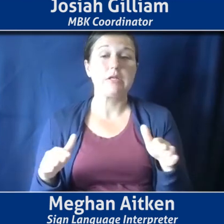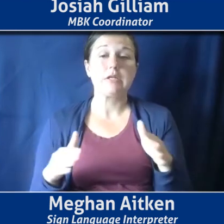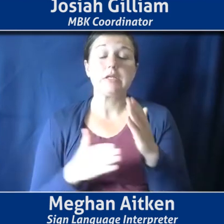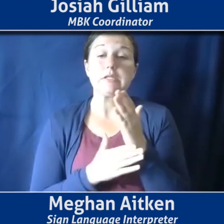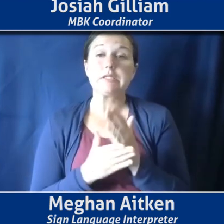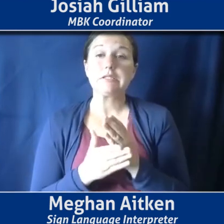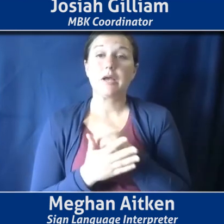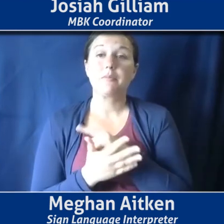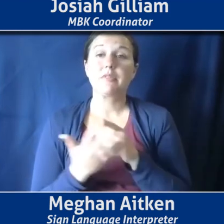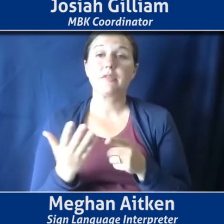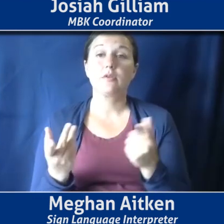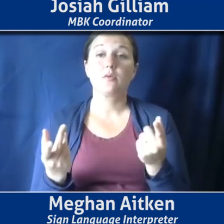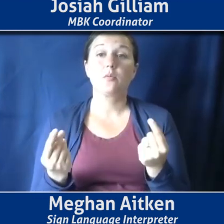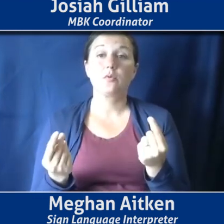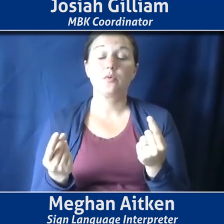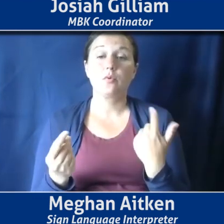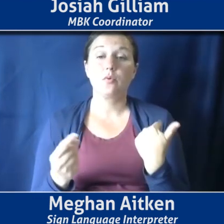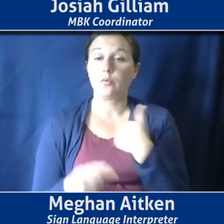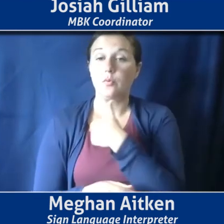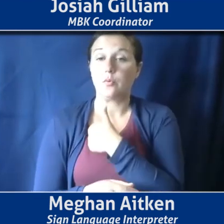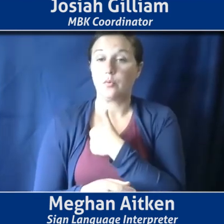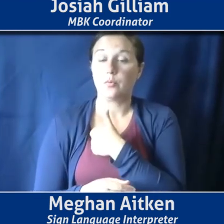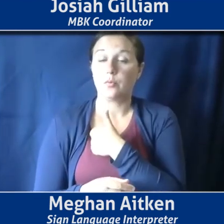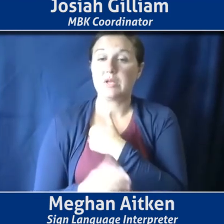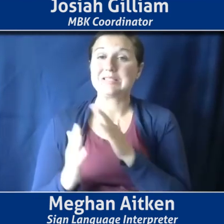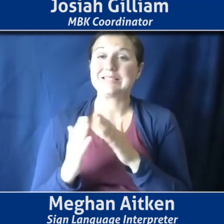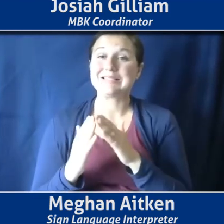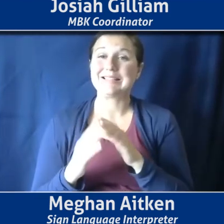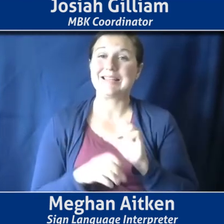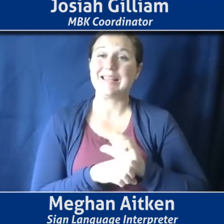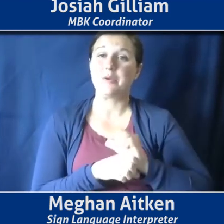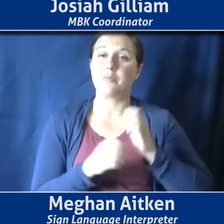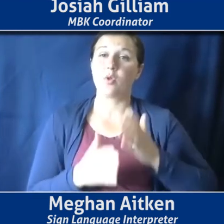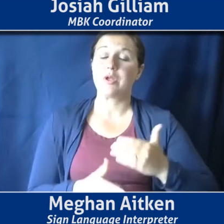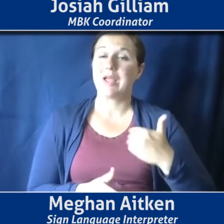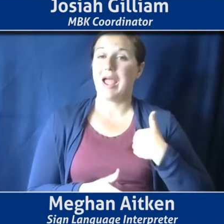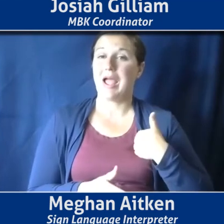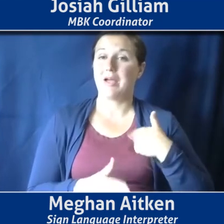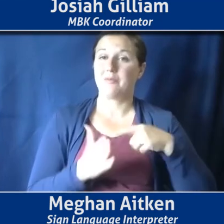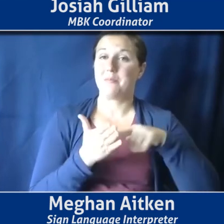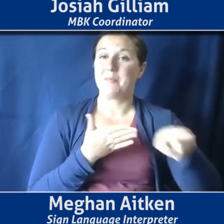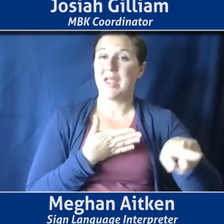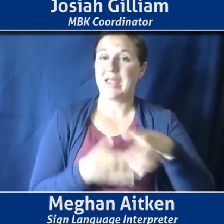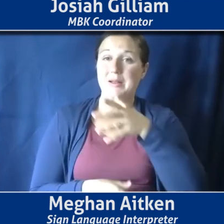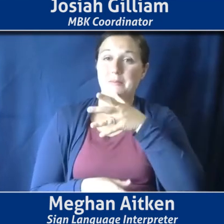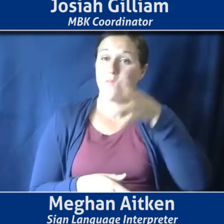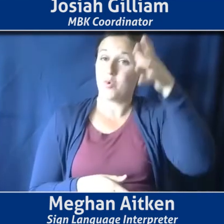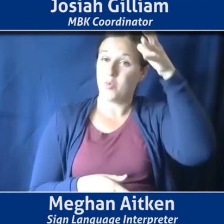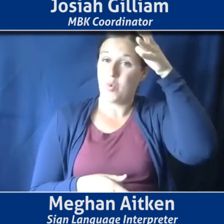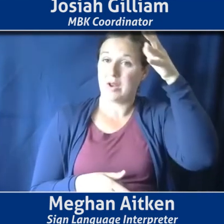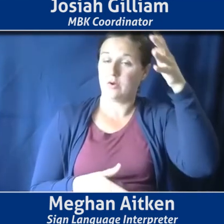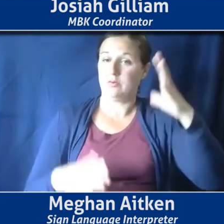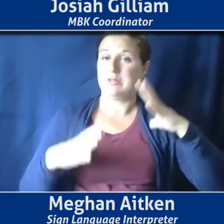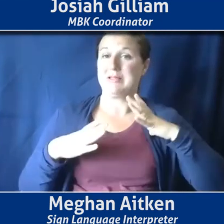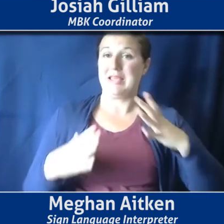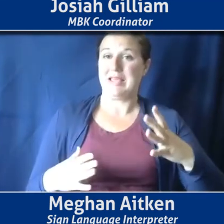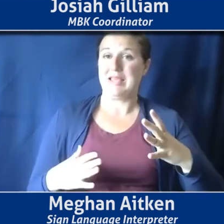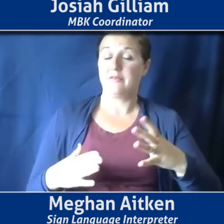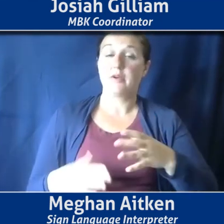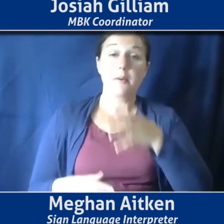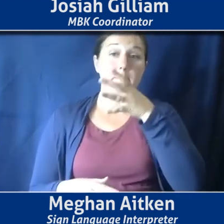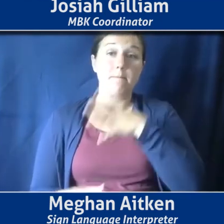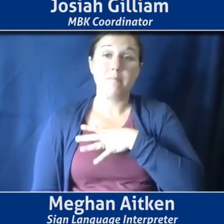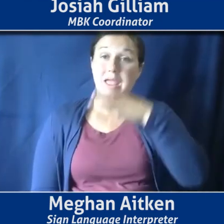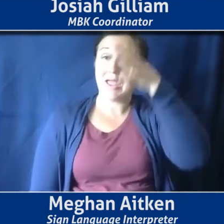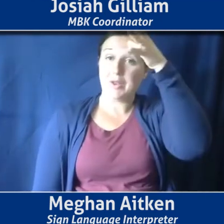done is that we, for our city employees, we have paid parental leave, um, for men and for women, um, or non-binary folks, anyone